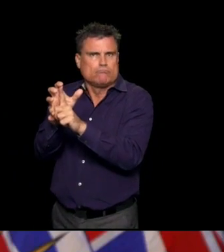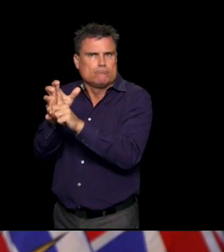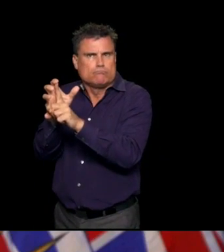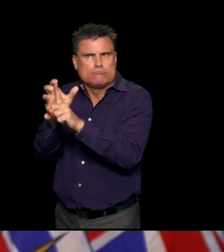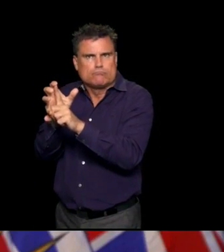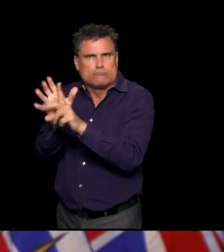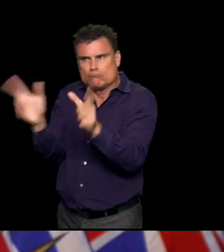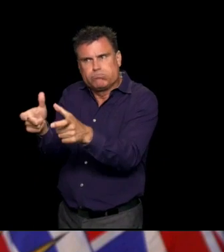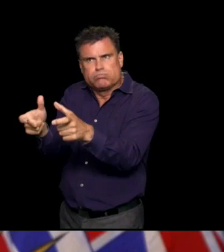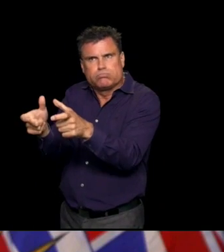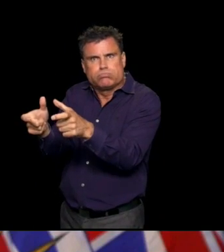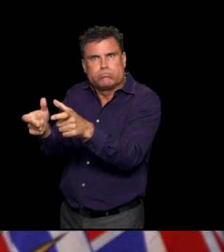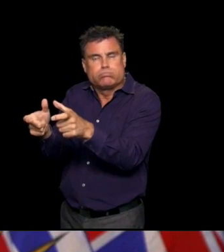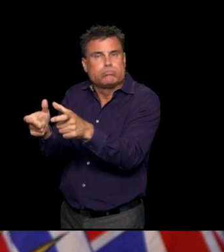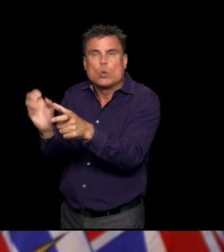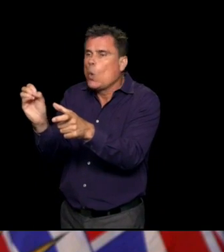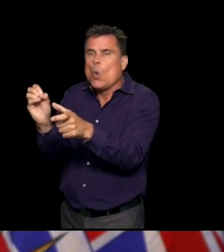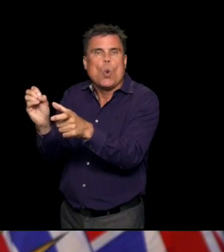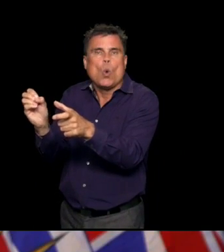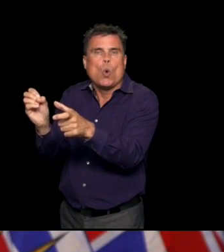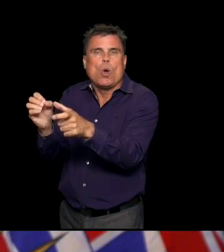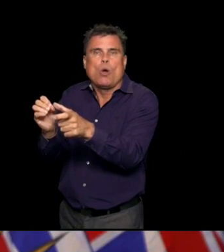Next question is from Binder Sudjan, CTV.